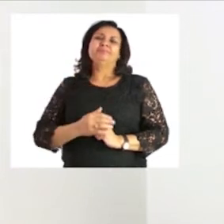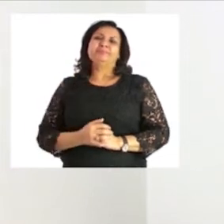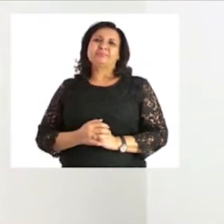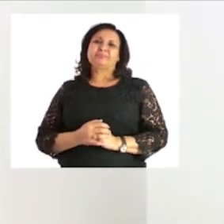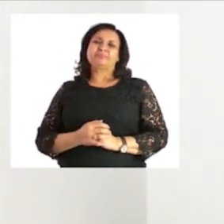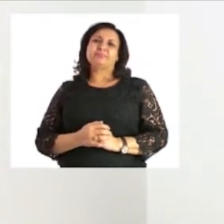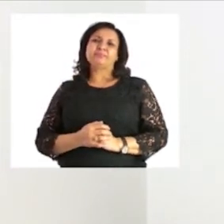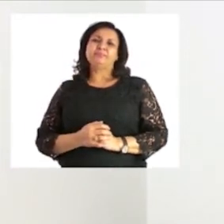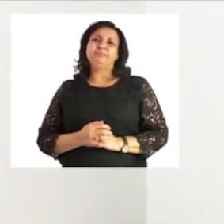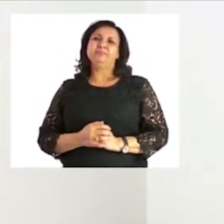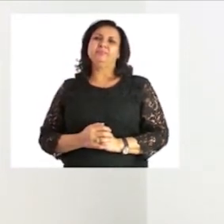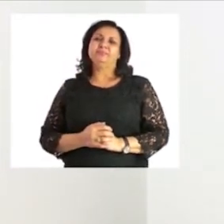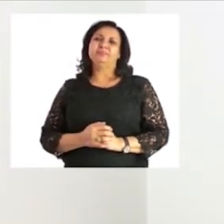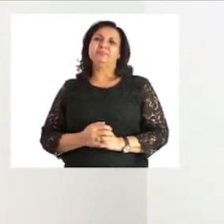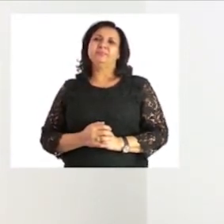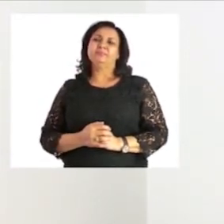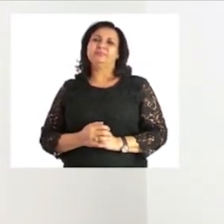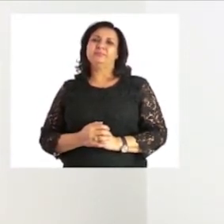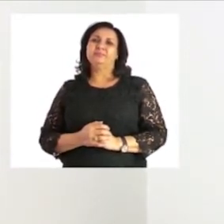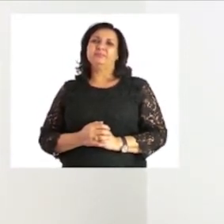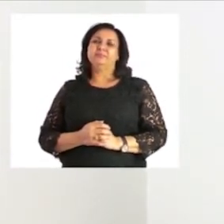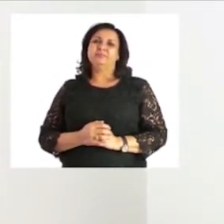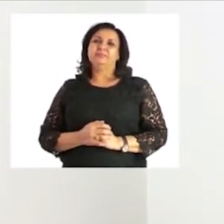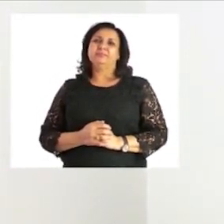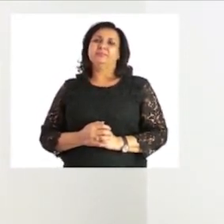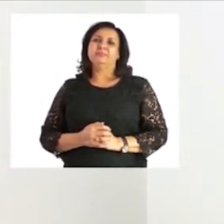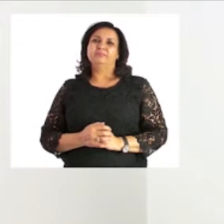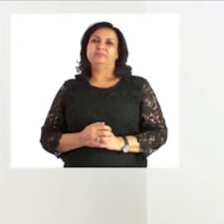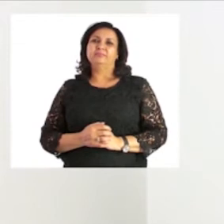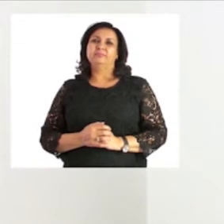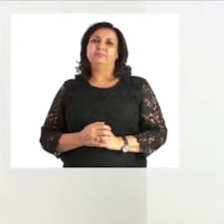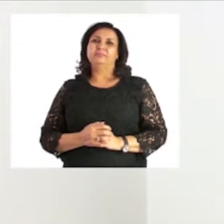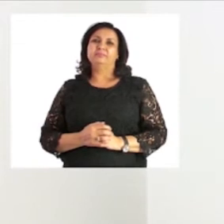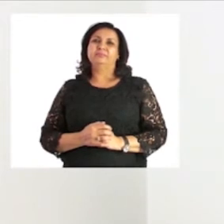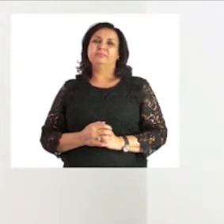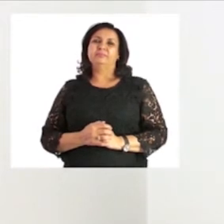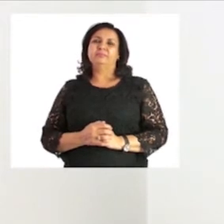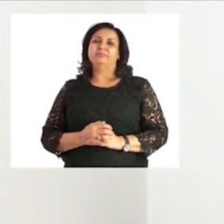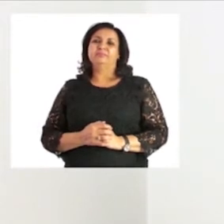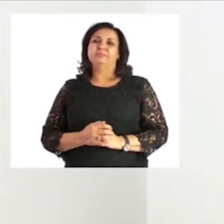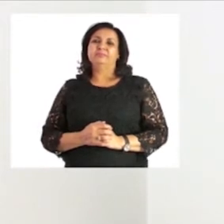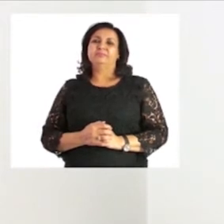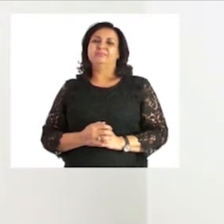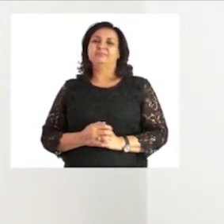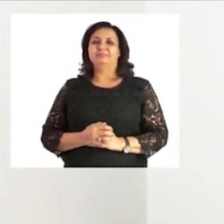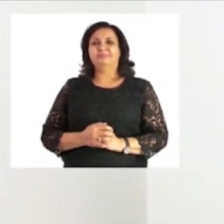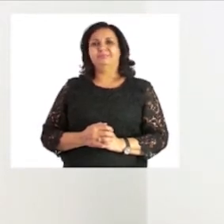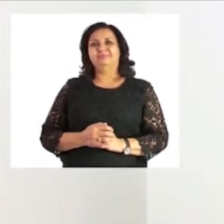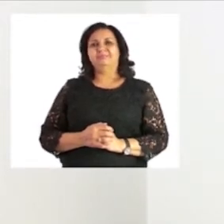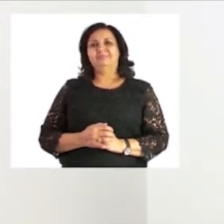my left then i turn to my right and i go up and join the triangle